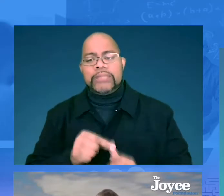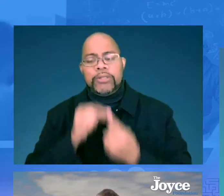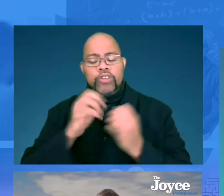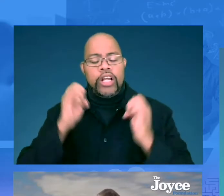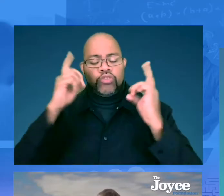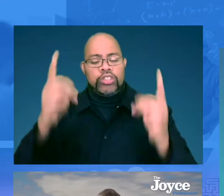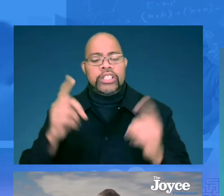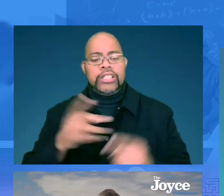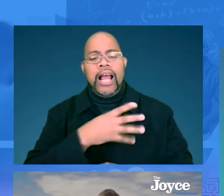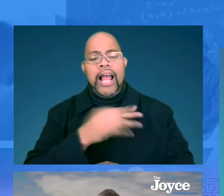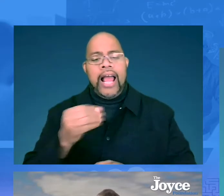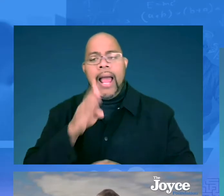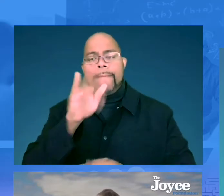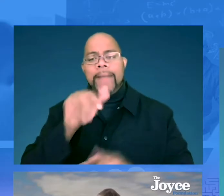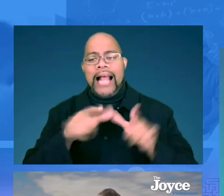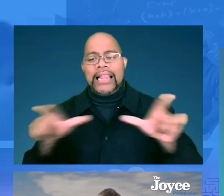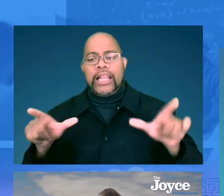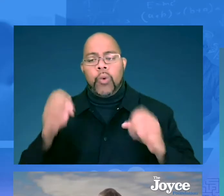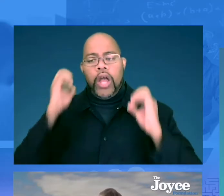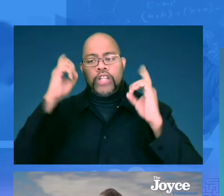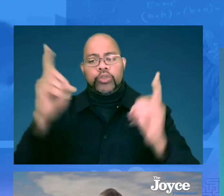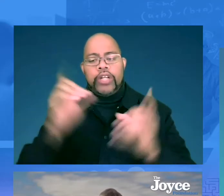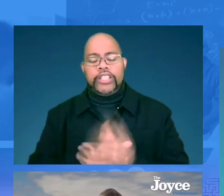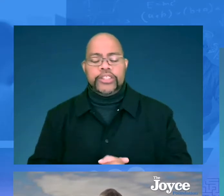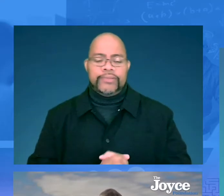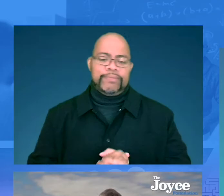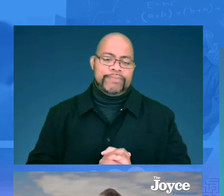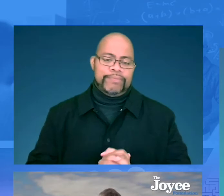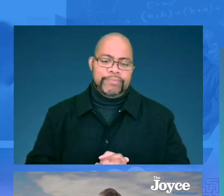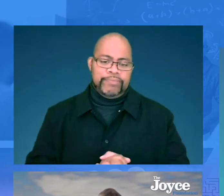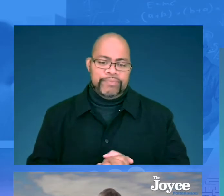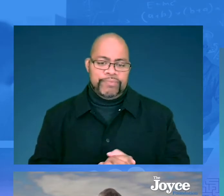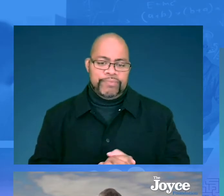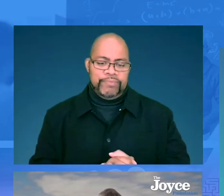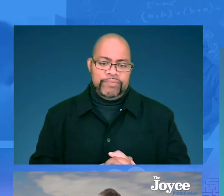and teachers in special education and bilingual education.